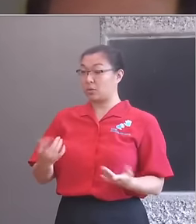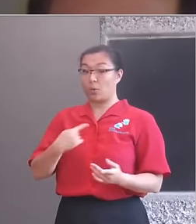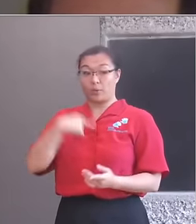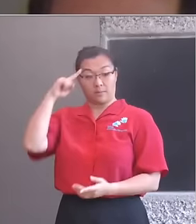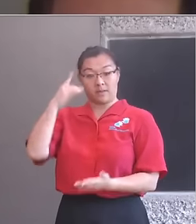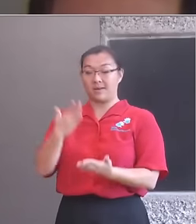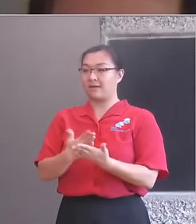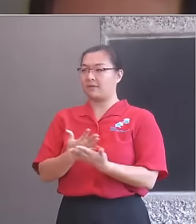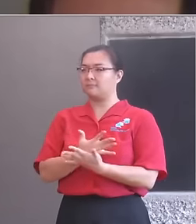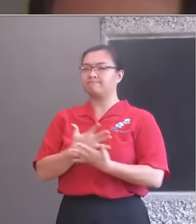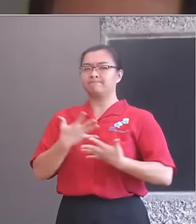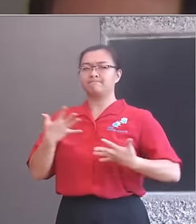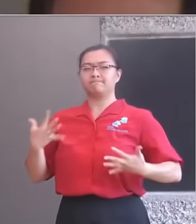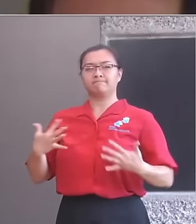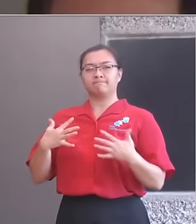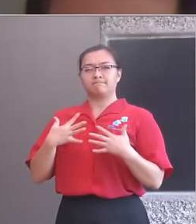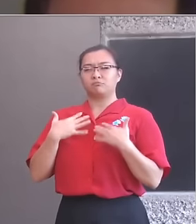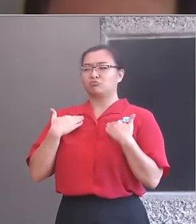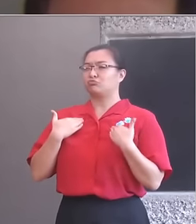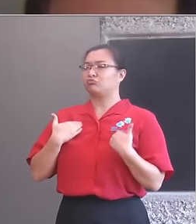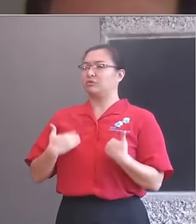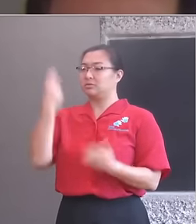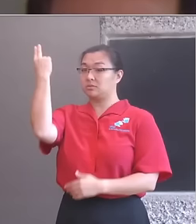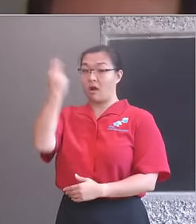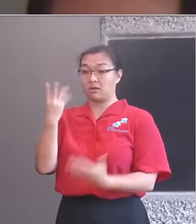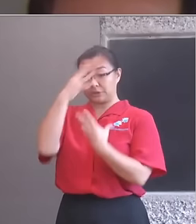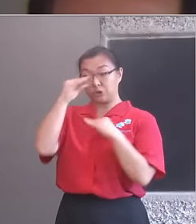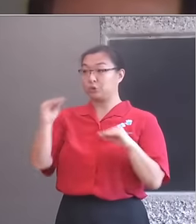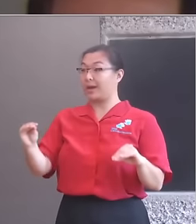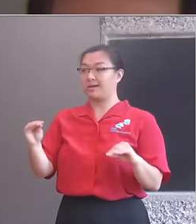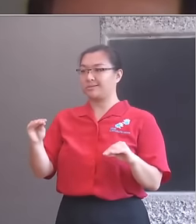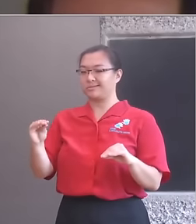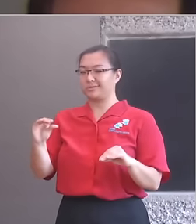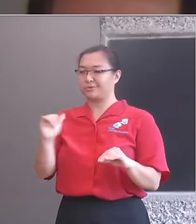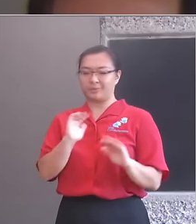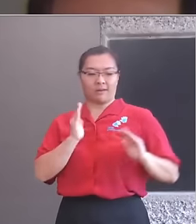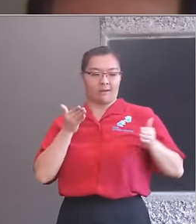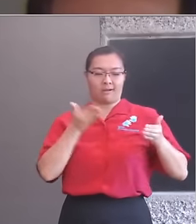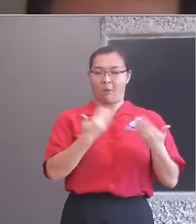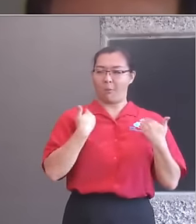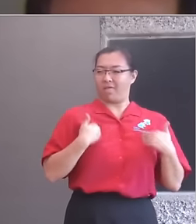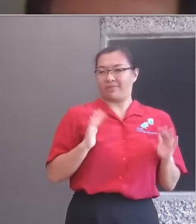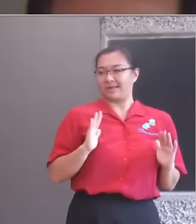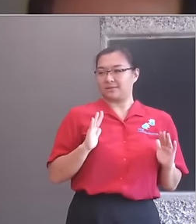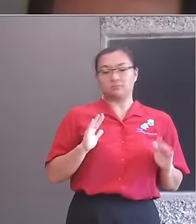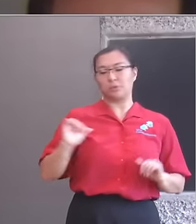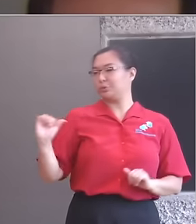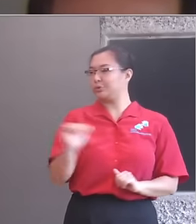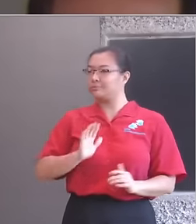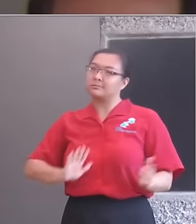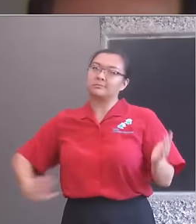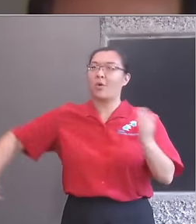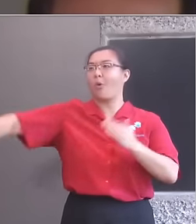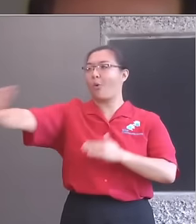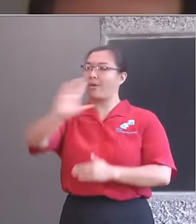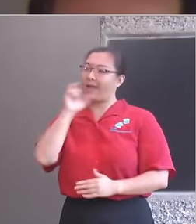arts education should not be the preserve of the wealthy. Some of our nation's current cultural